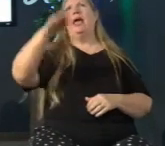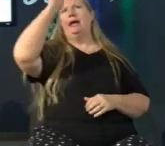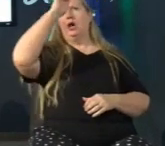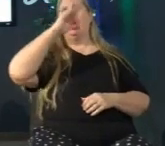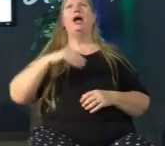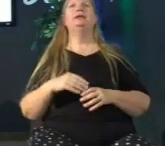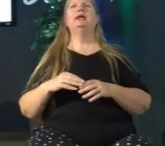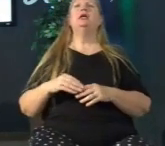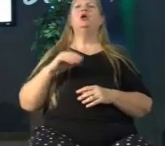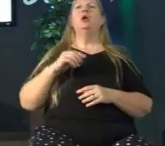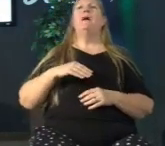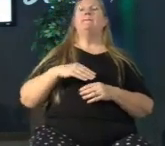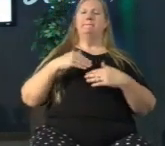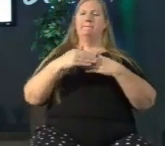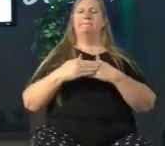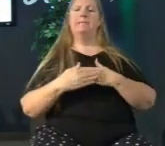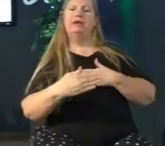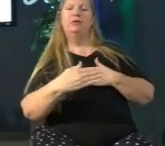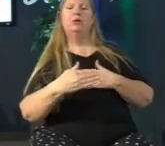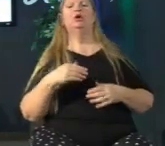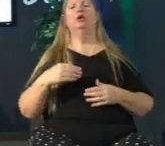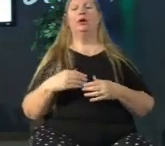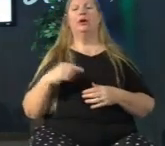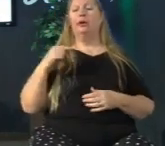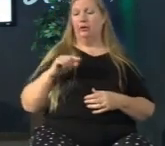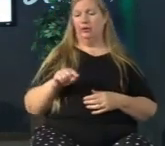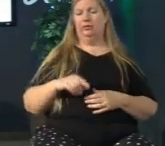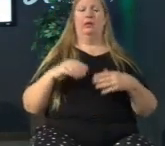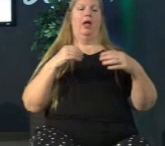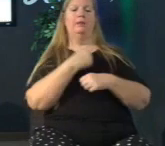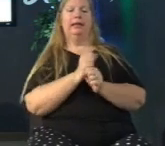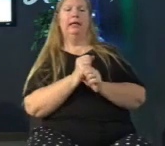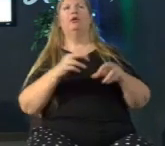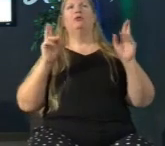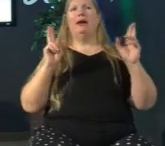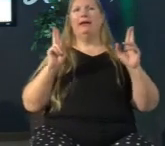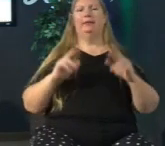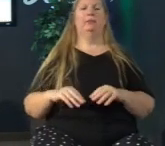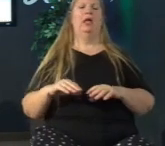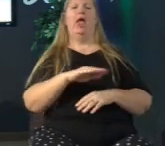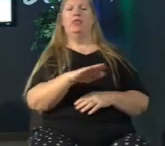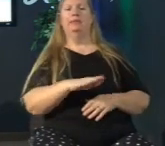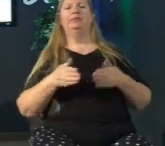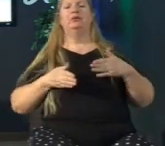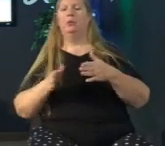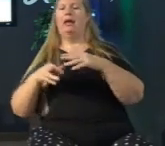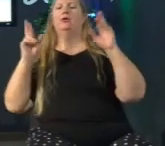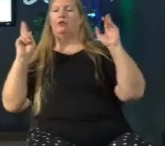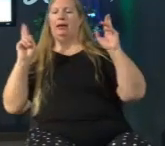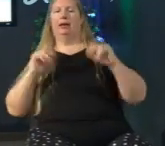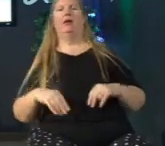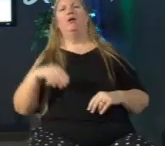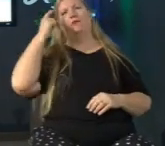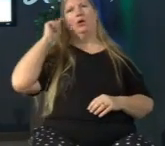had gone before her laying the groundwork tilling the soil preparing the way for what she would be called